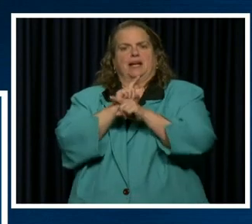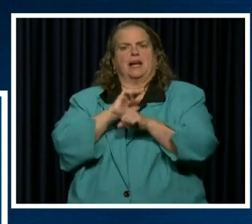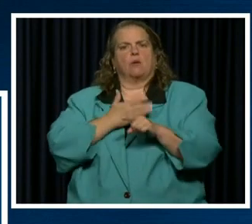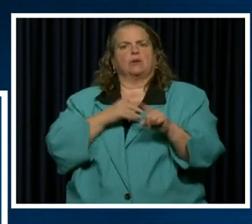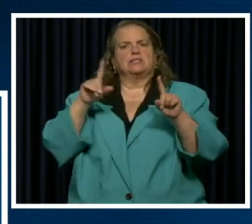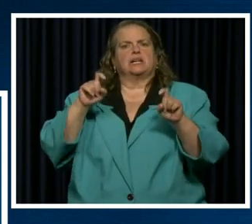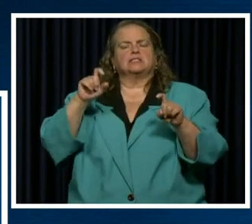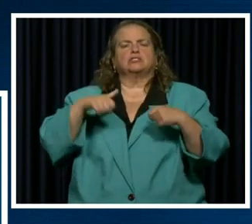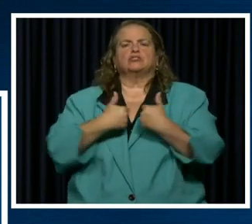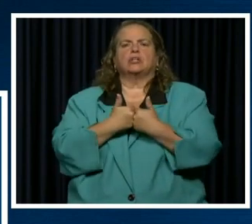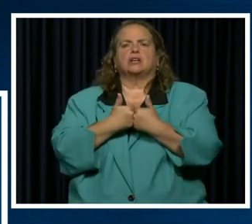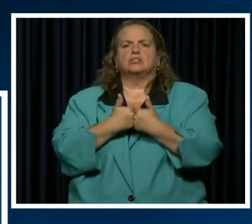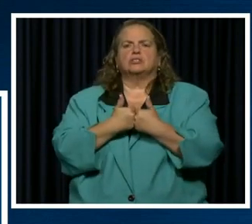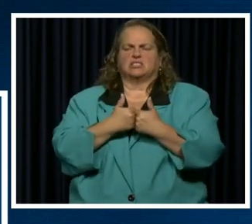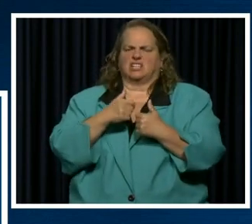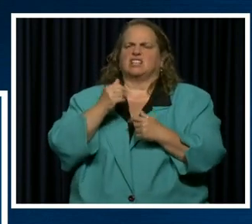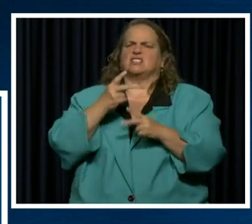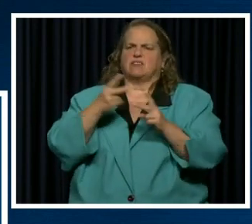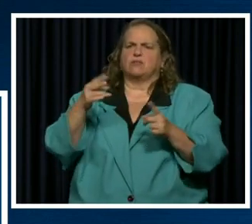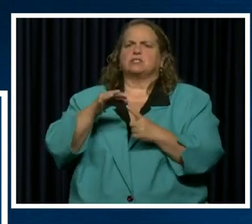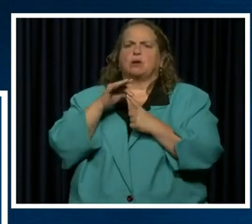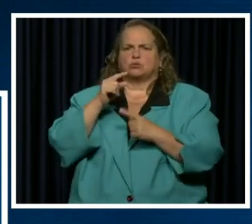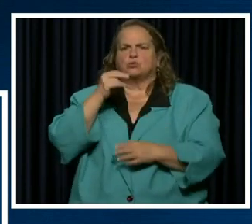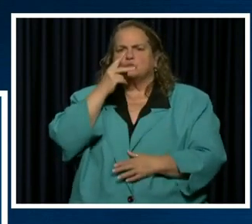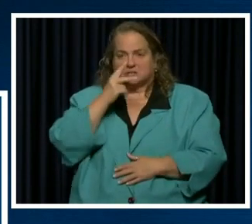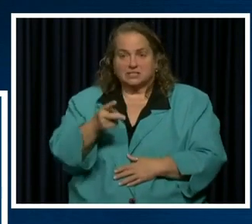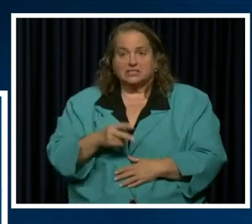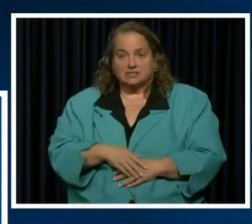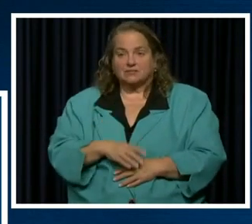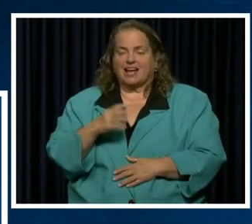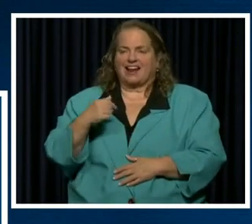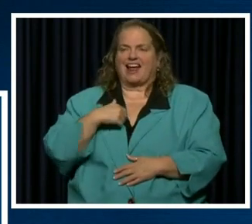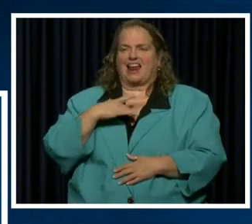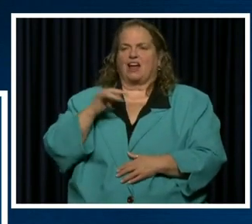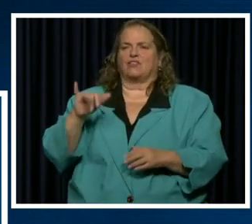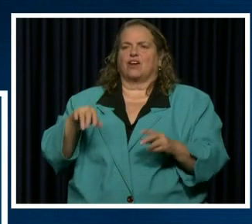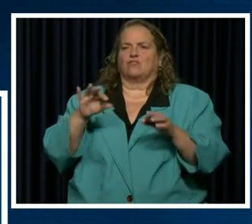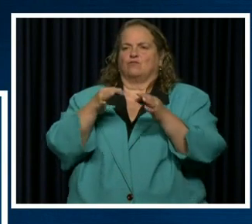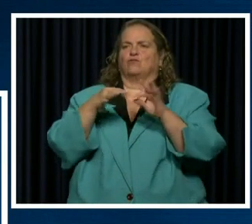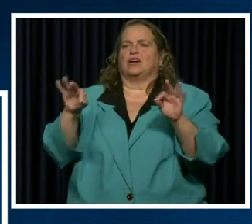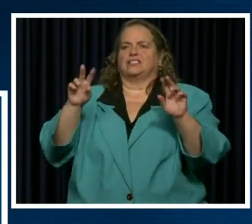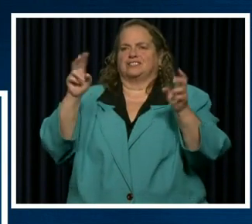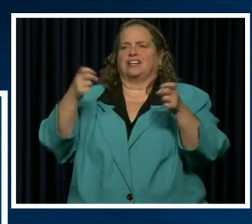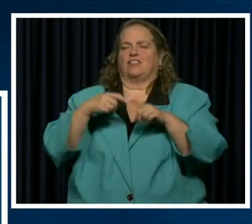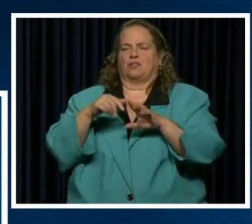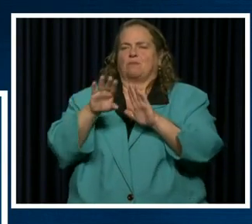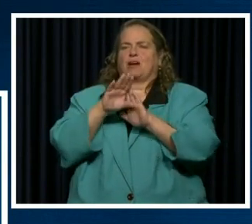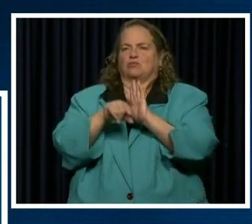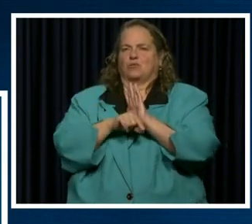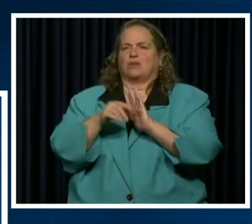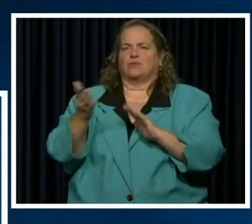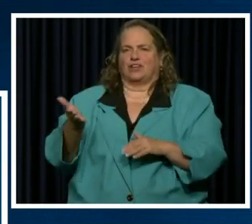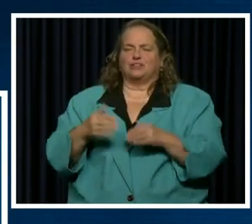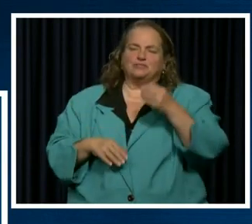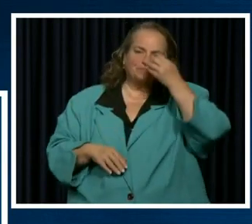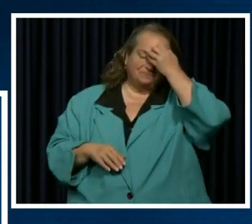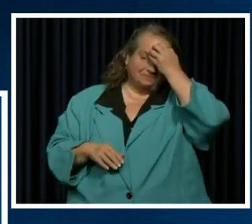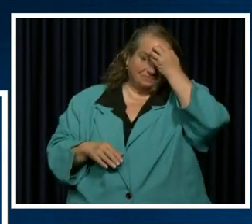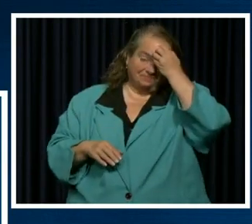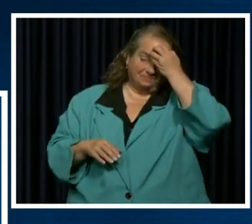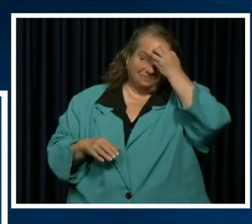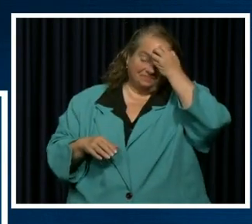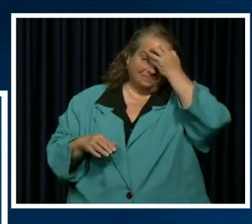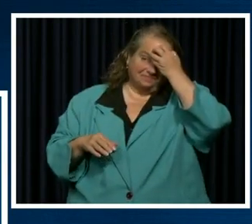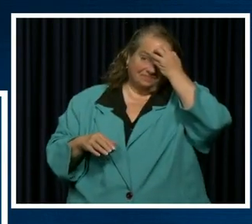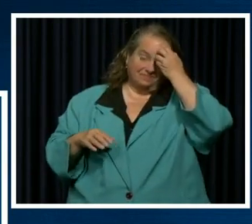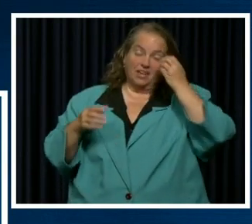It's been special to see. And I like that phrase they have up there in the background. And here is